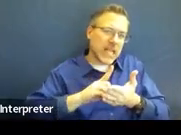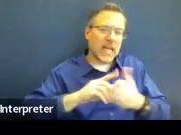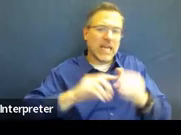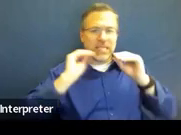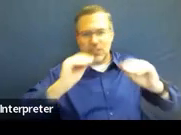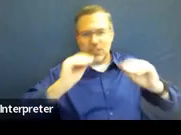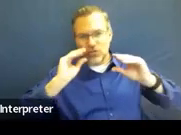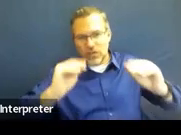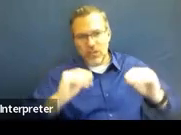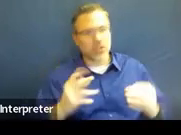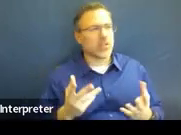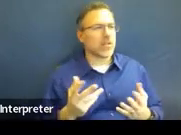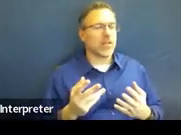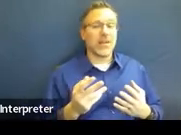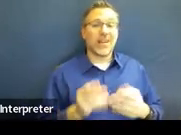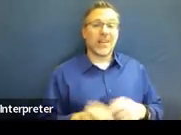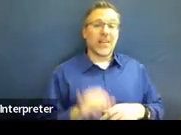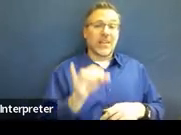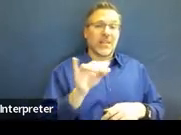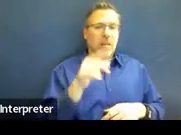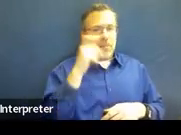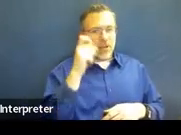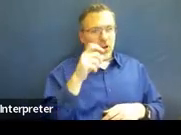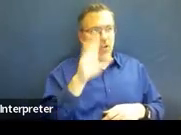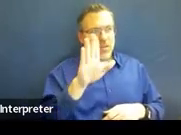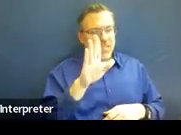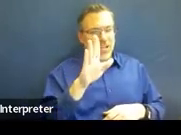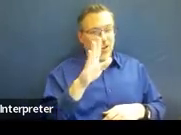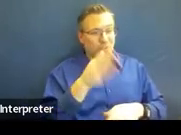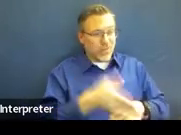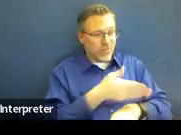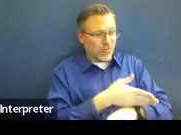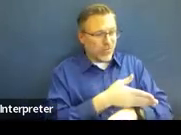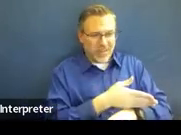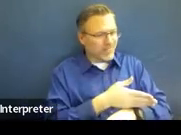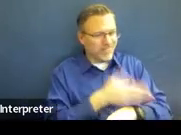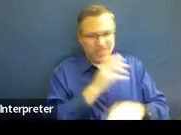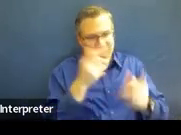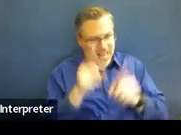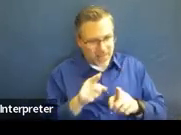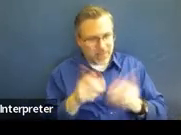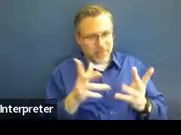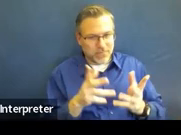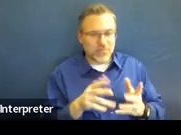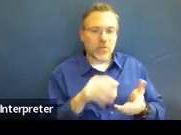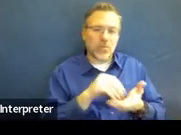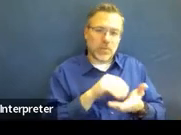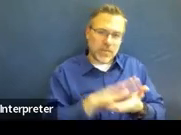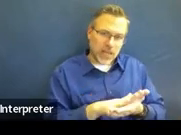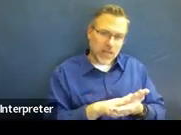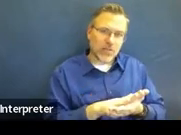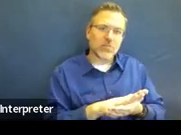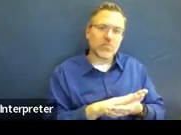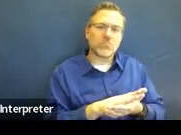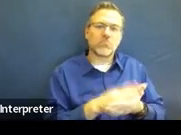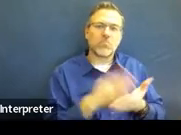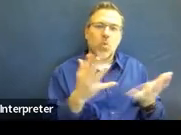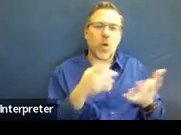things like that. So, this is where those options go, and the things that you considered, but may not have